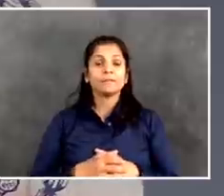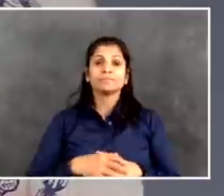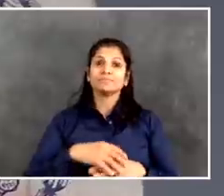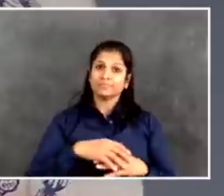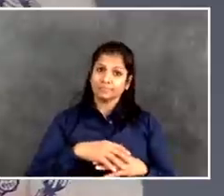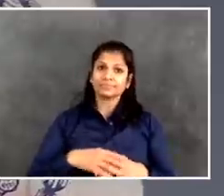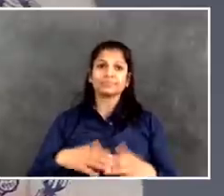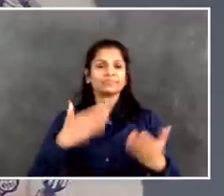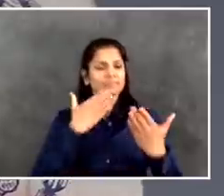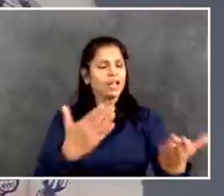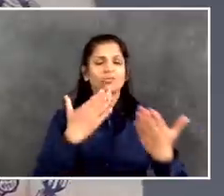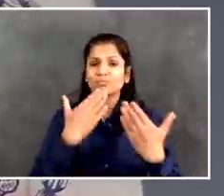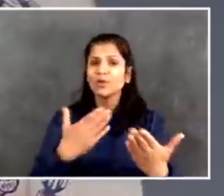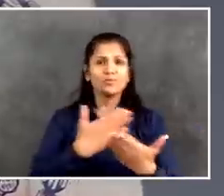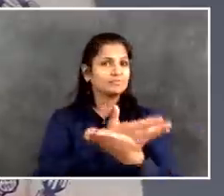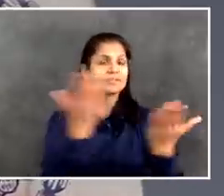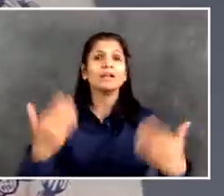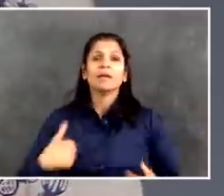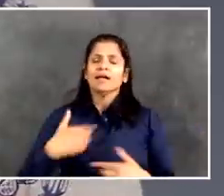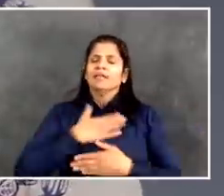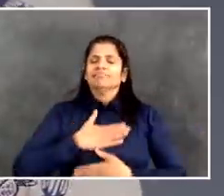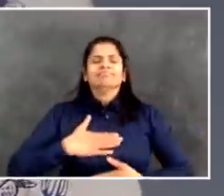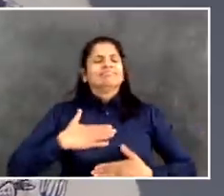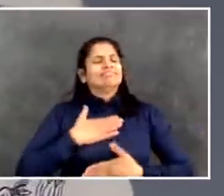appreciate all you're doing, and God bless you all.